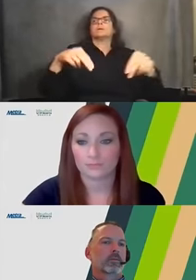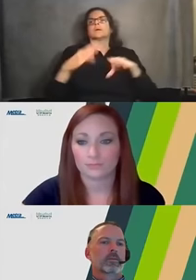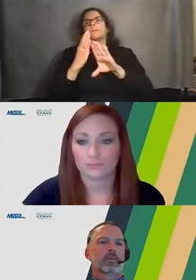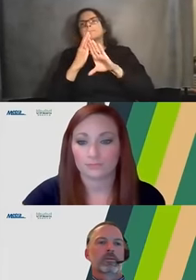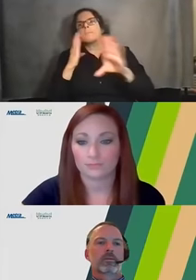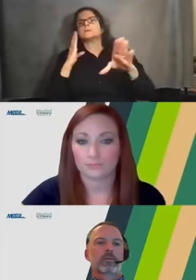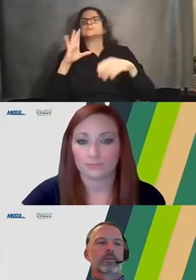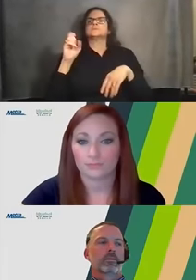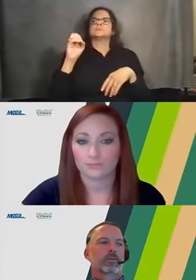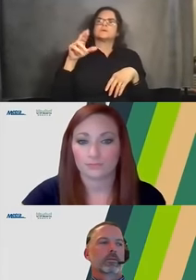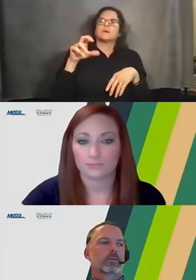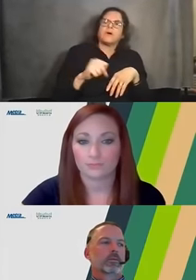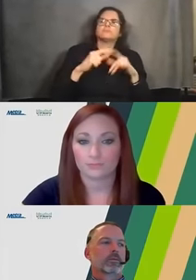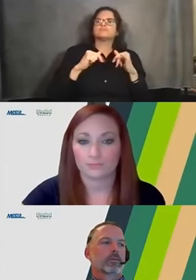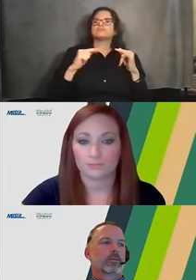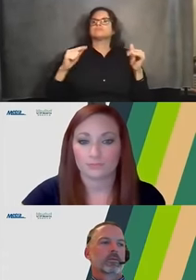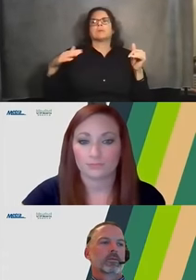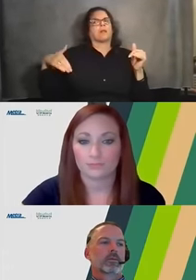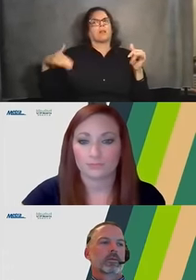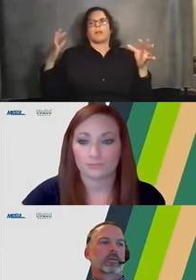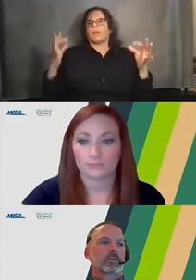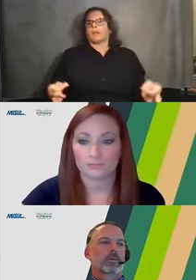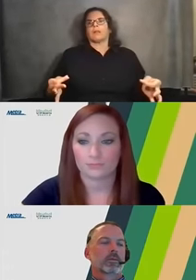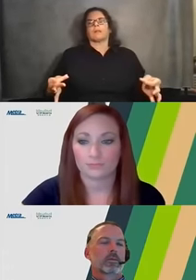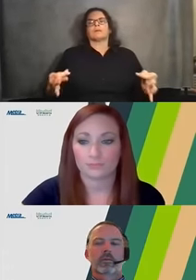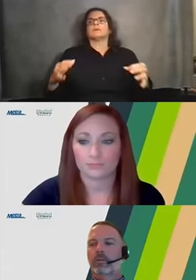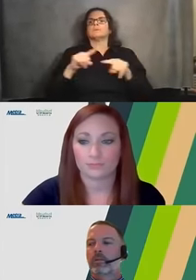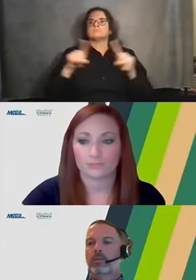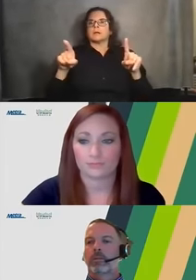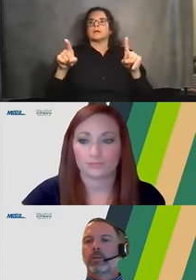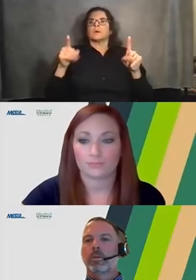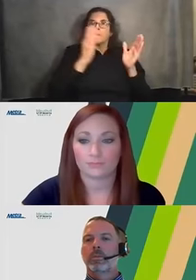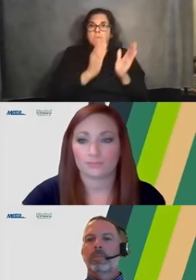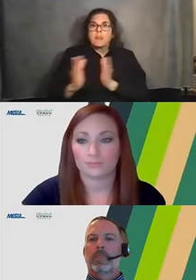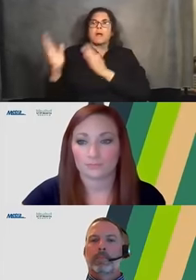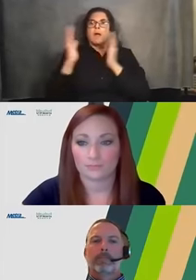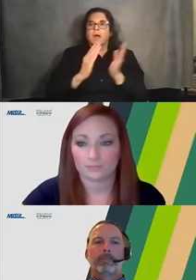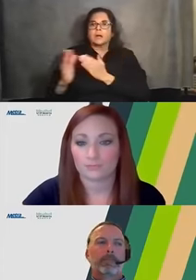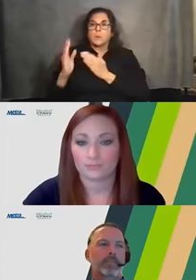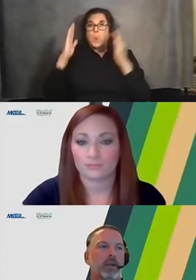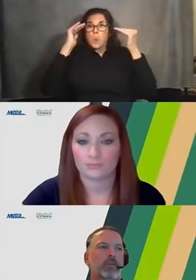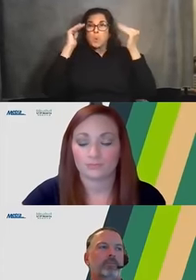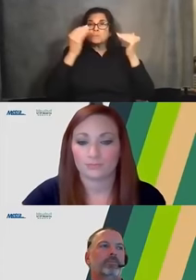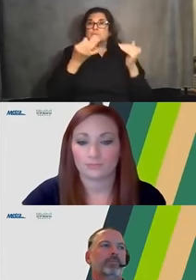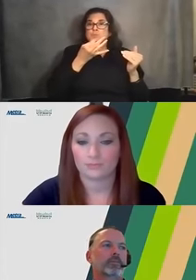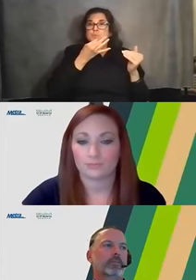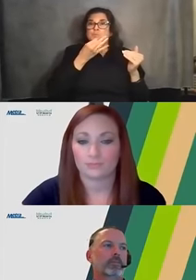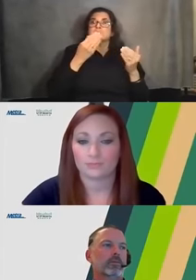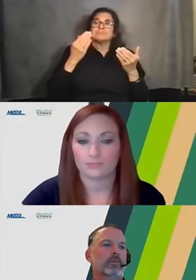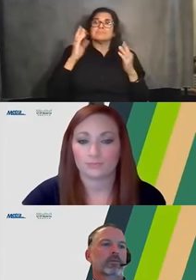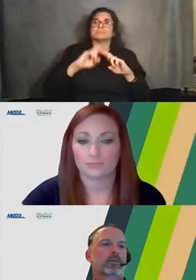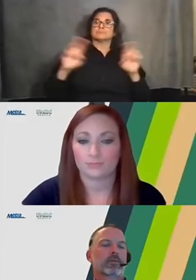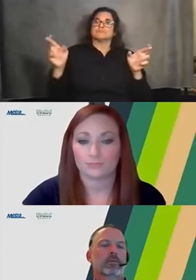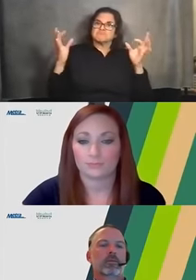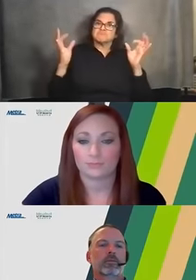We don't have the details yet today, but it's something that we are striving to get for you as part of our future meeting. But it is based on